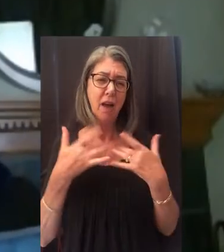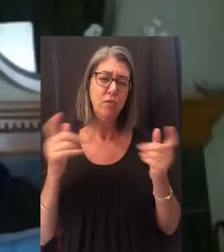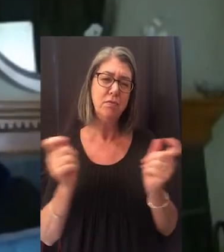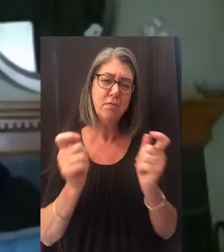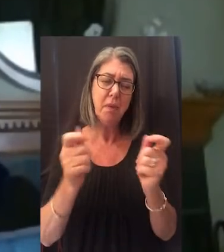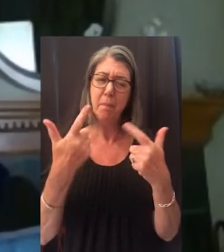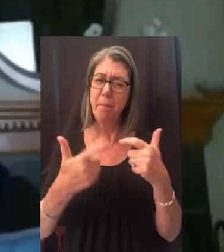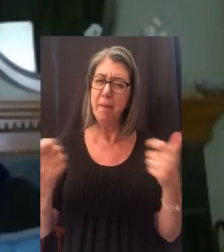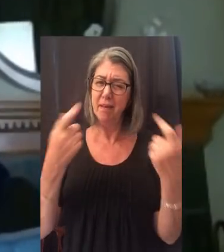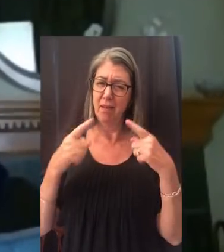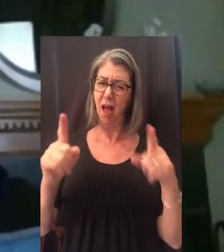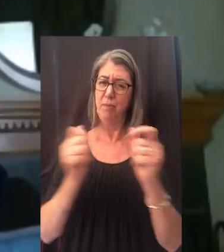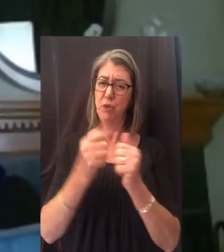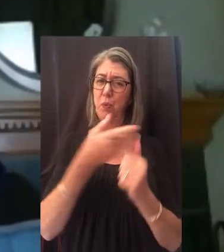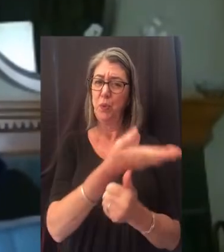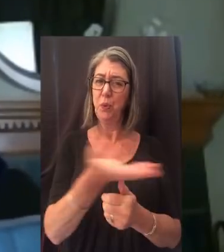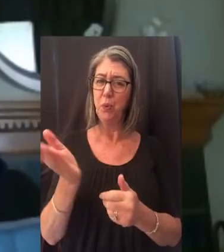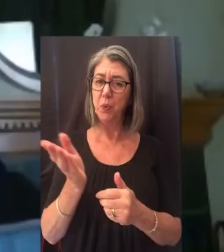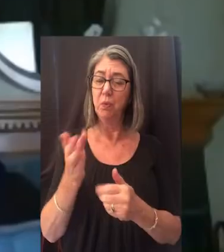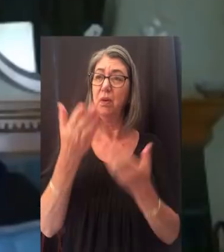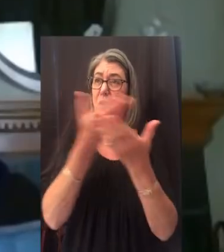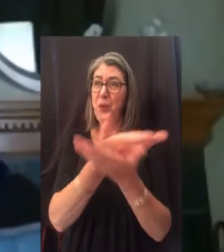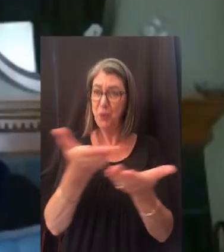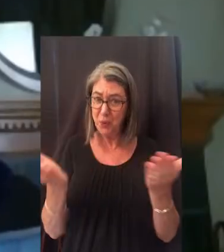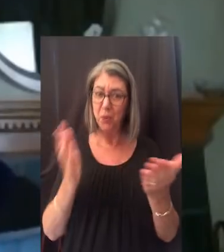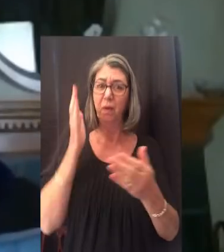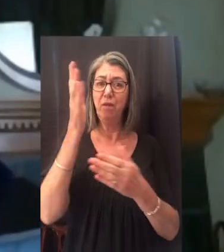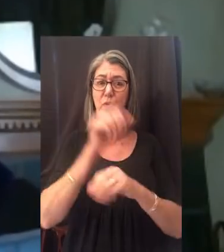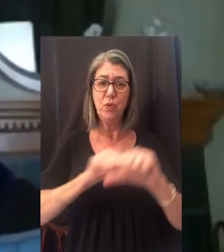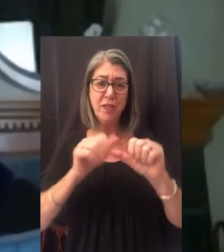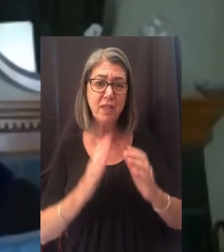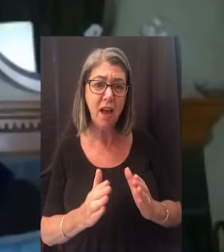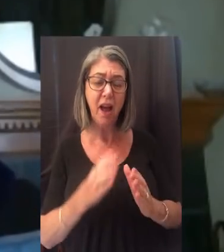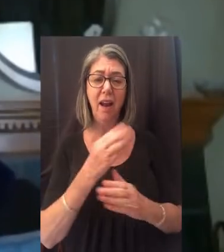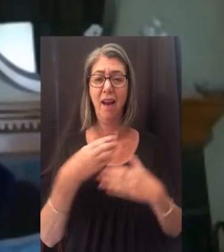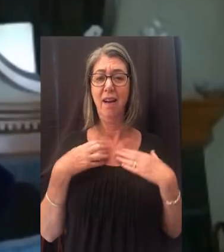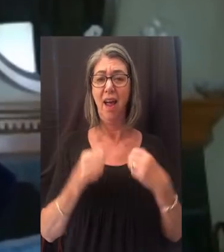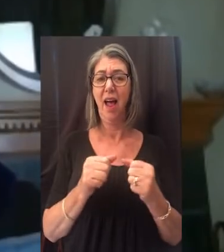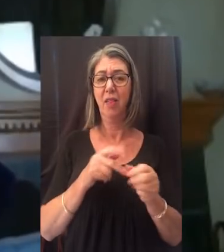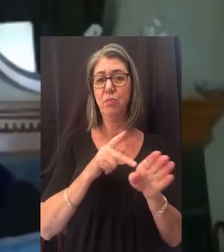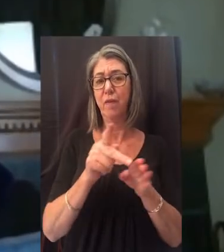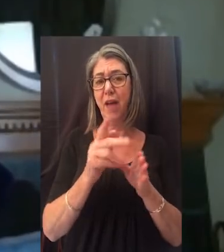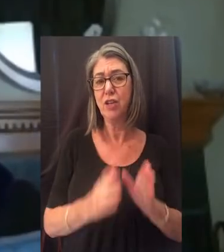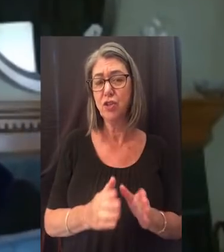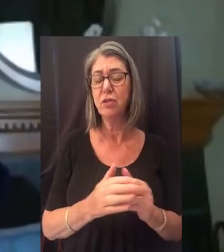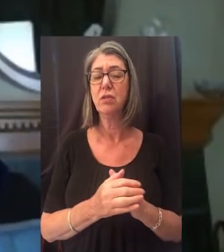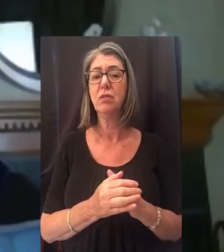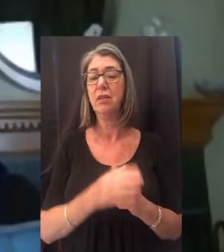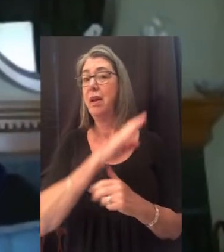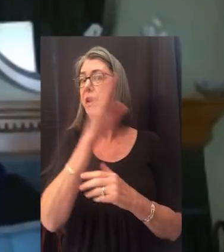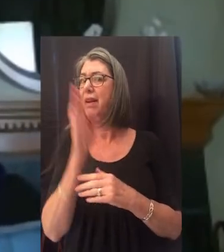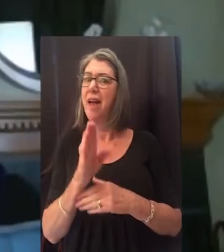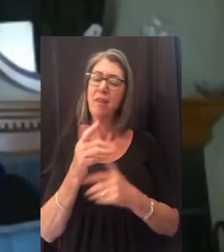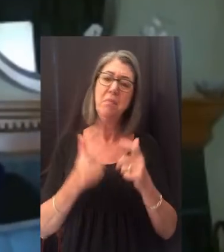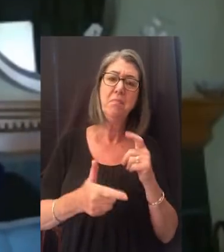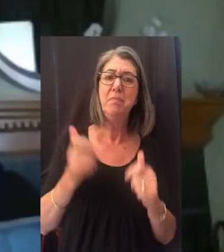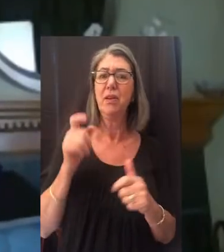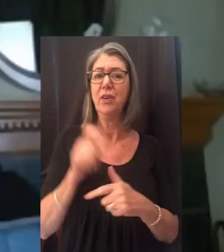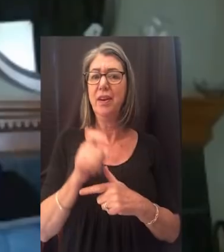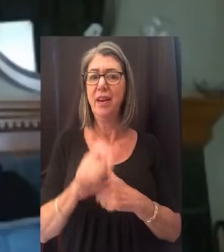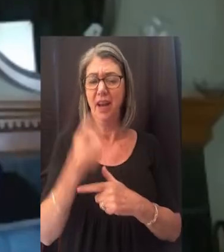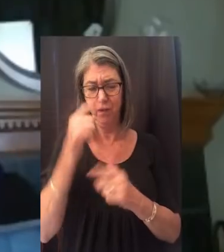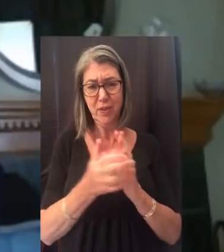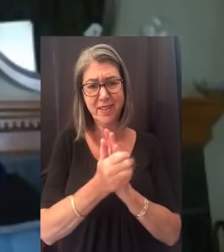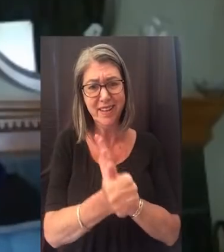major accomplishment with you. You are our future scientists and health professionals. There's never been a greater